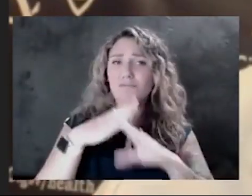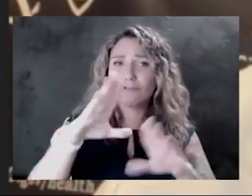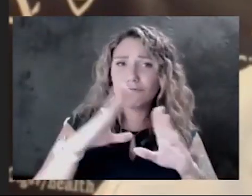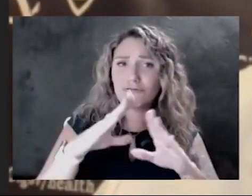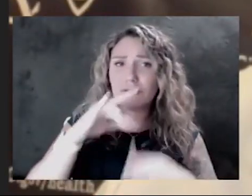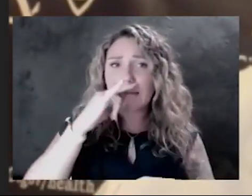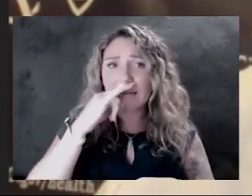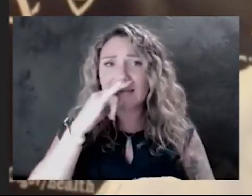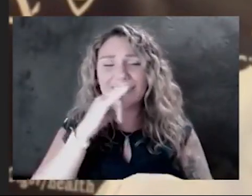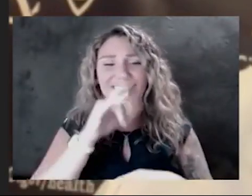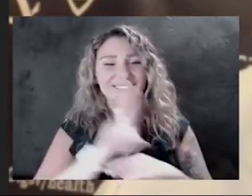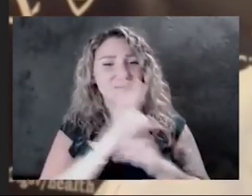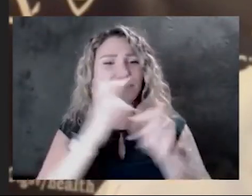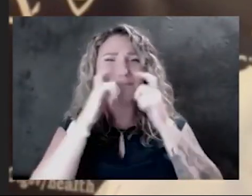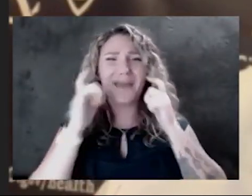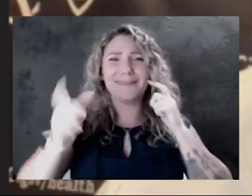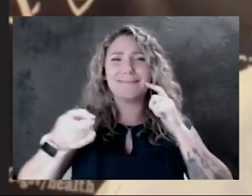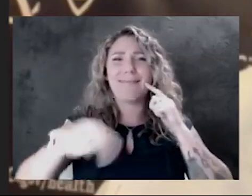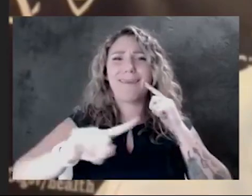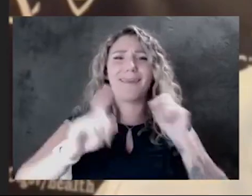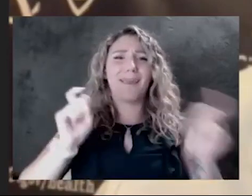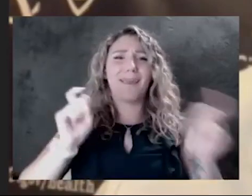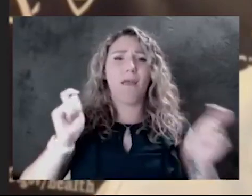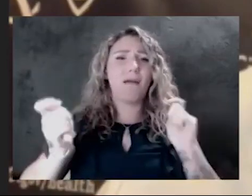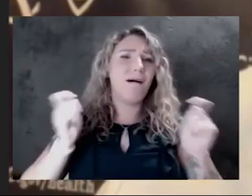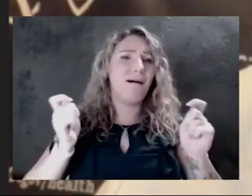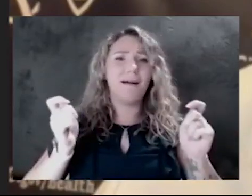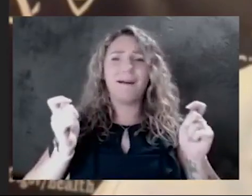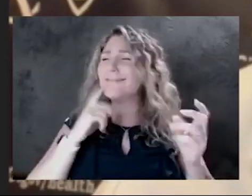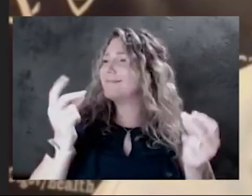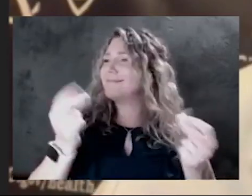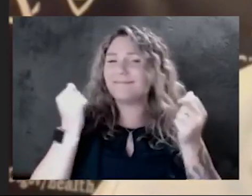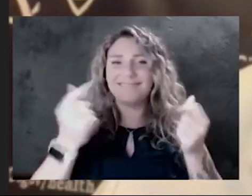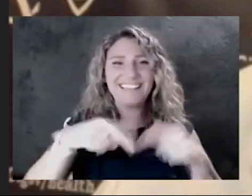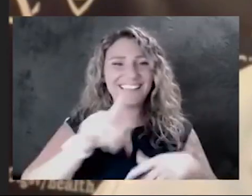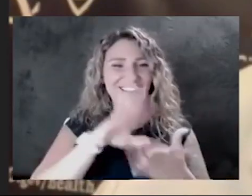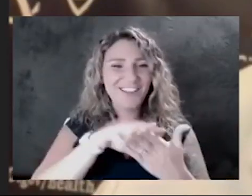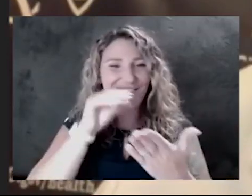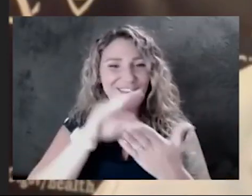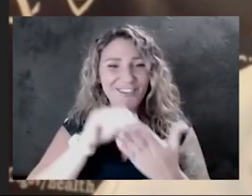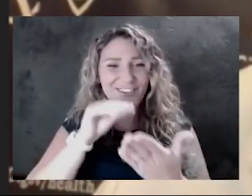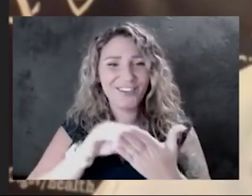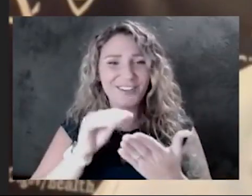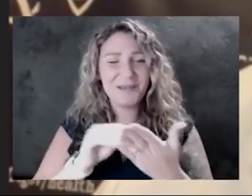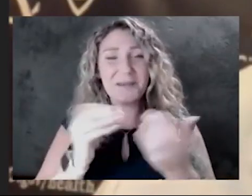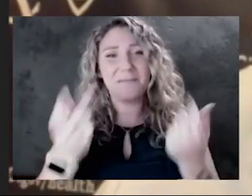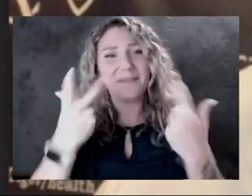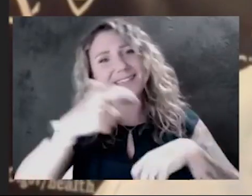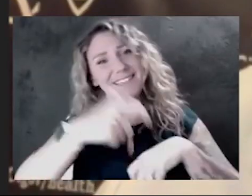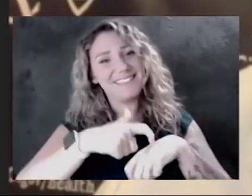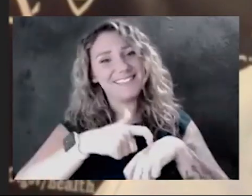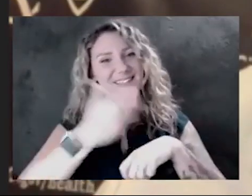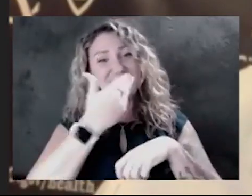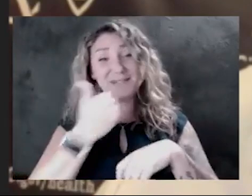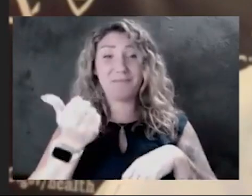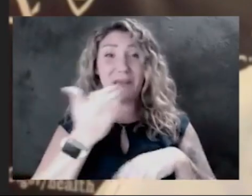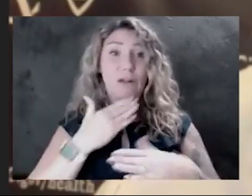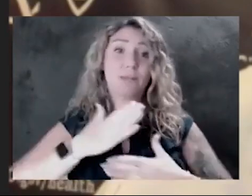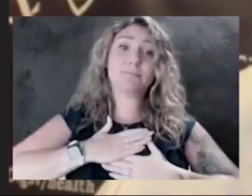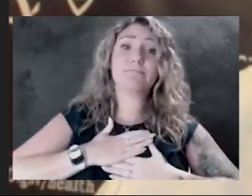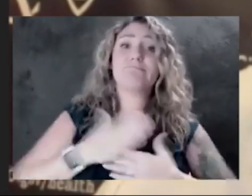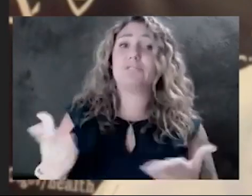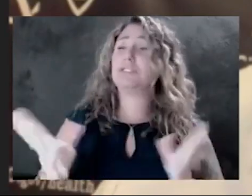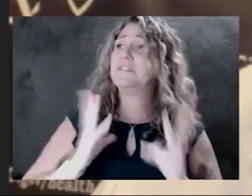adaptable. They learn, as it was said. They're actually many times better and willing to wear masks